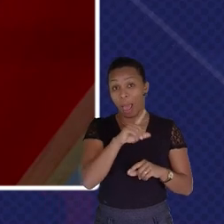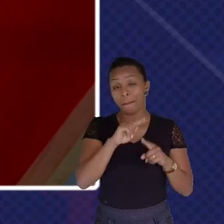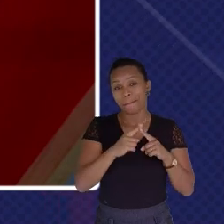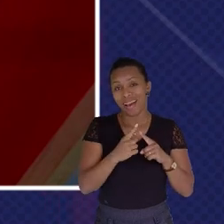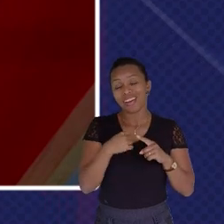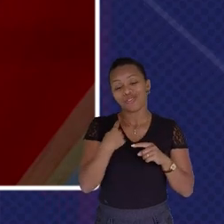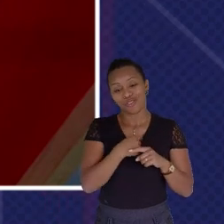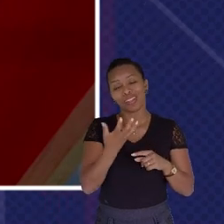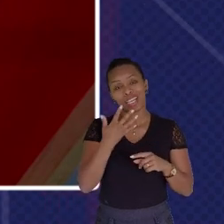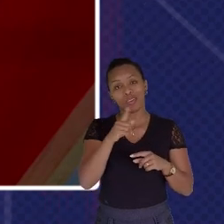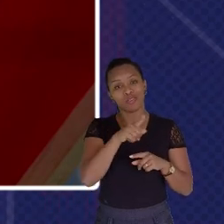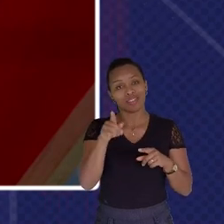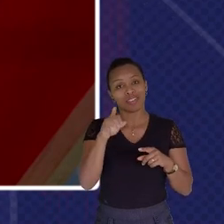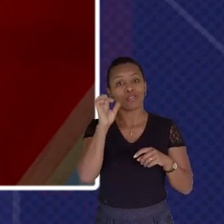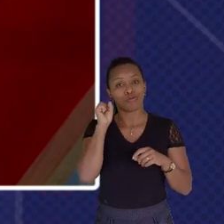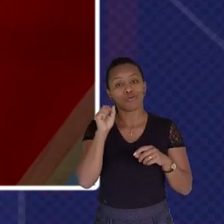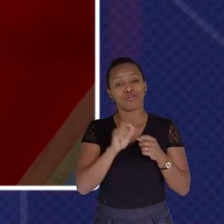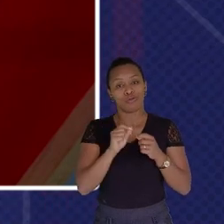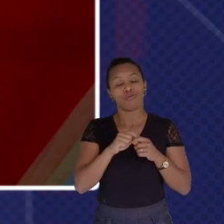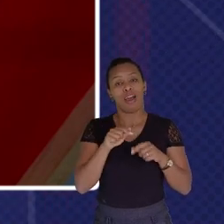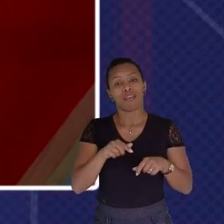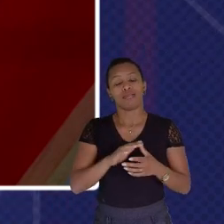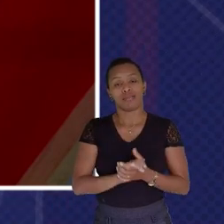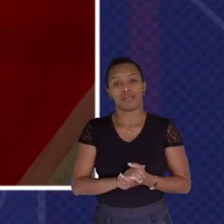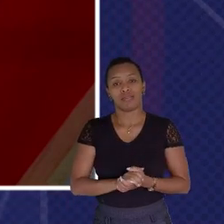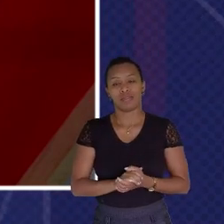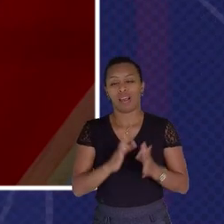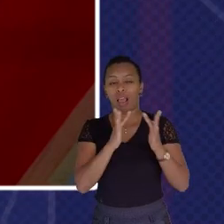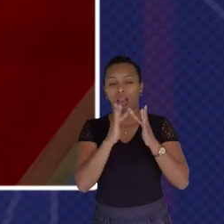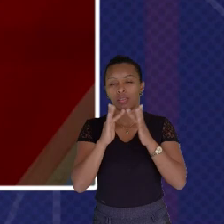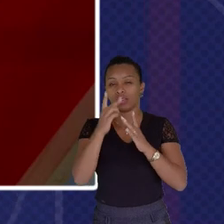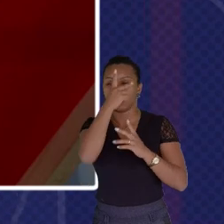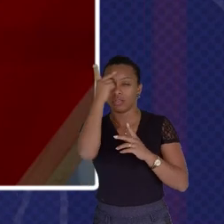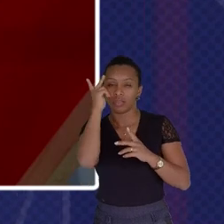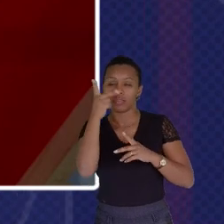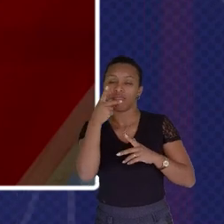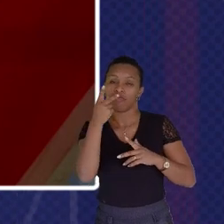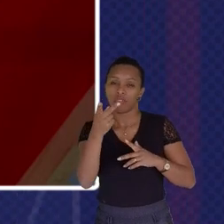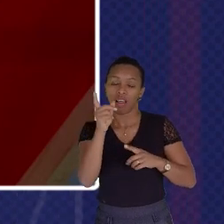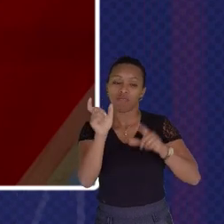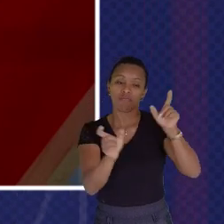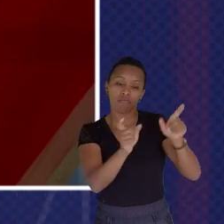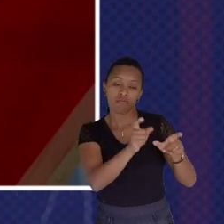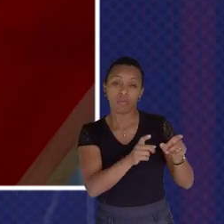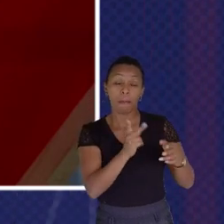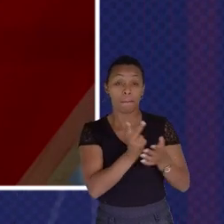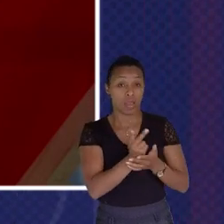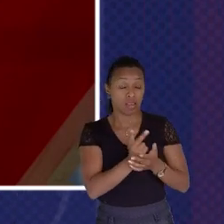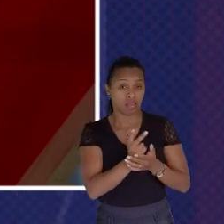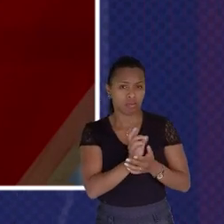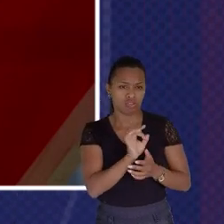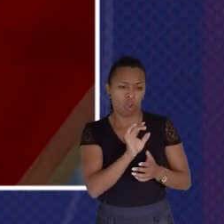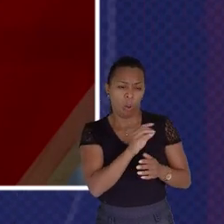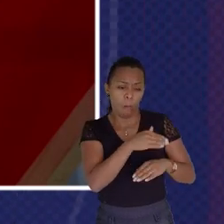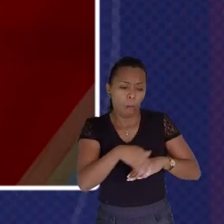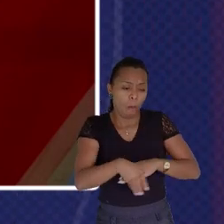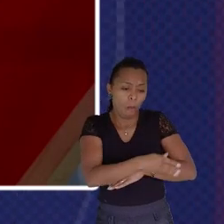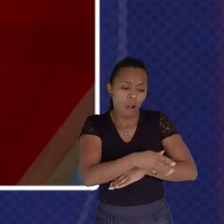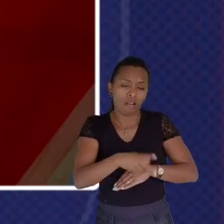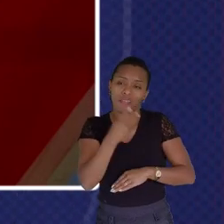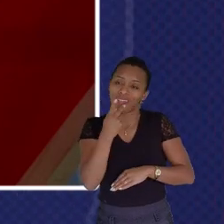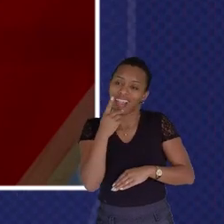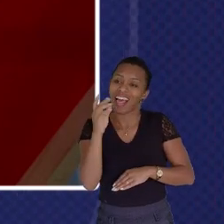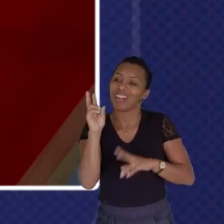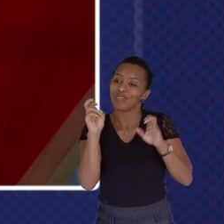Connecting With People Talking To Them Even If It's Just Passing By The Hall And Just Connecting On Innovation And I Think That Brings Us Together